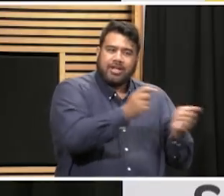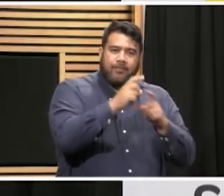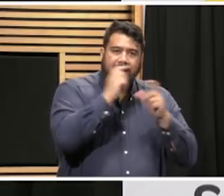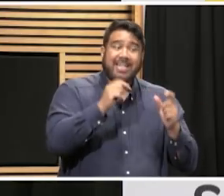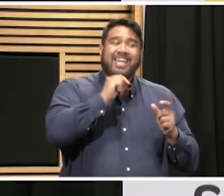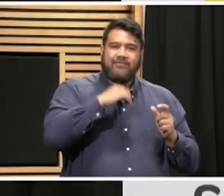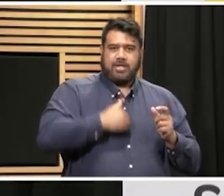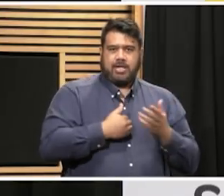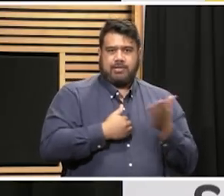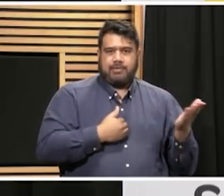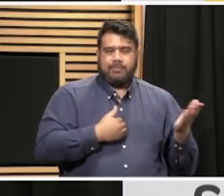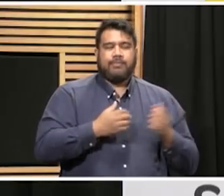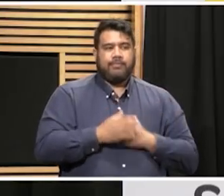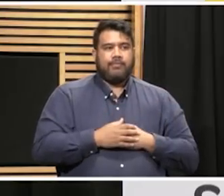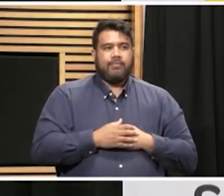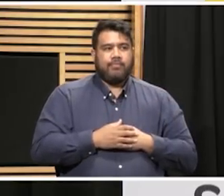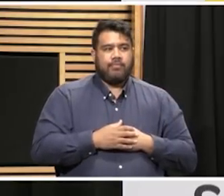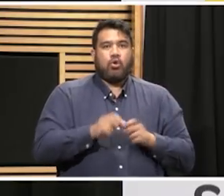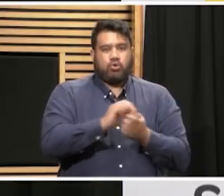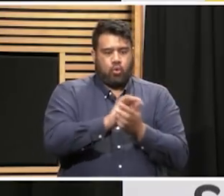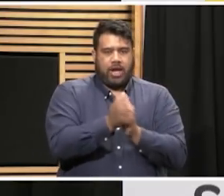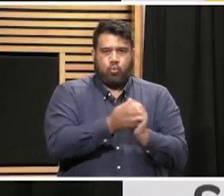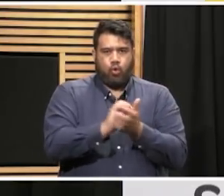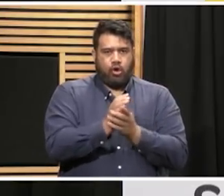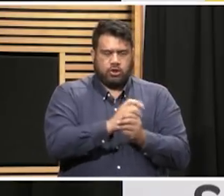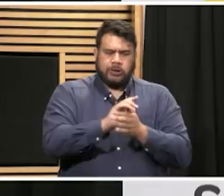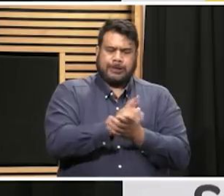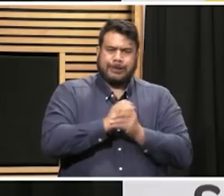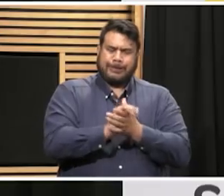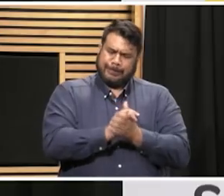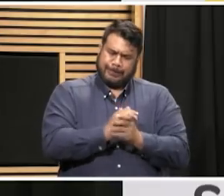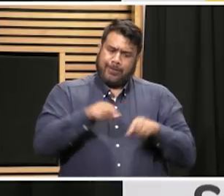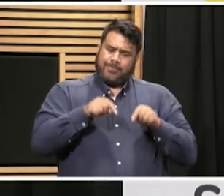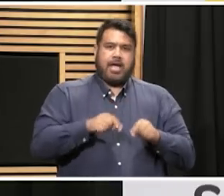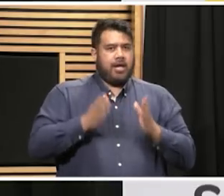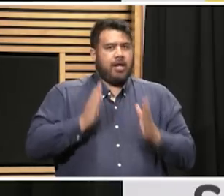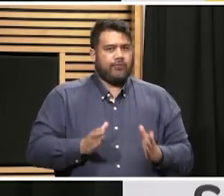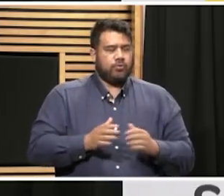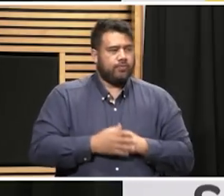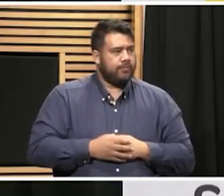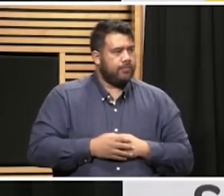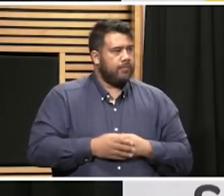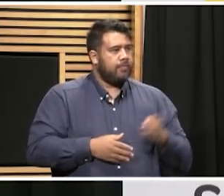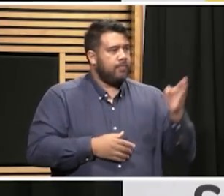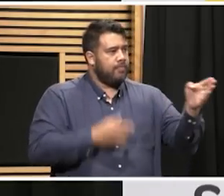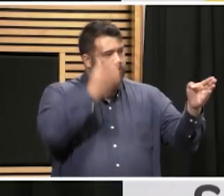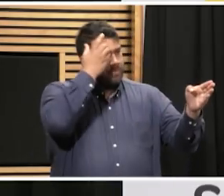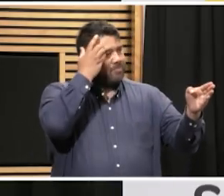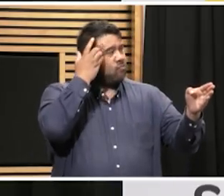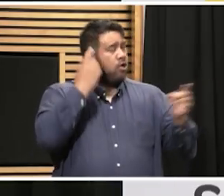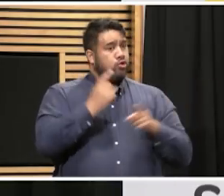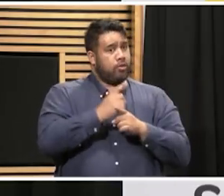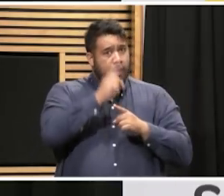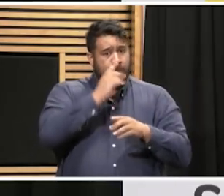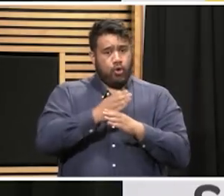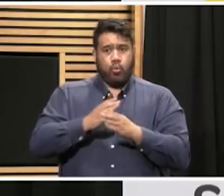need to wear them. and hand washing of course is a major, still a major part of keeping oneself safe. What about home support workers? Will